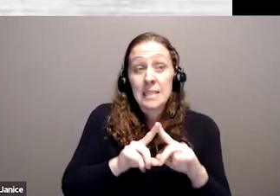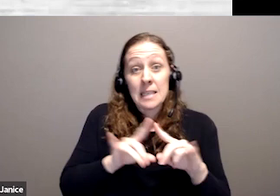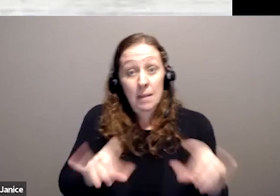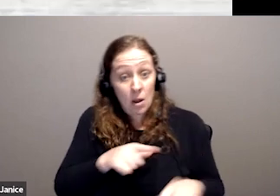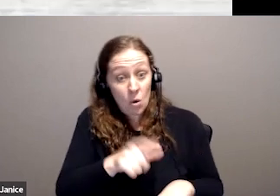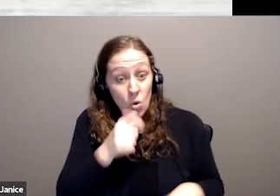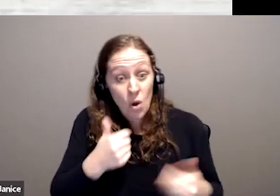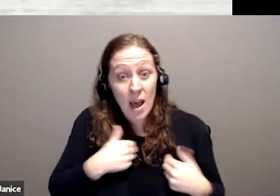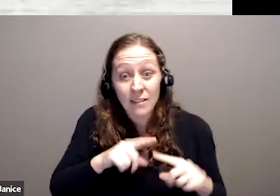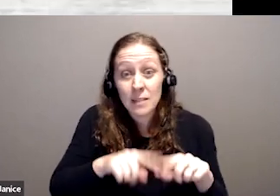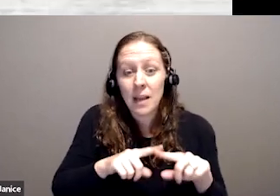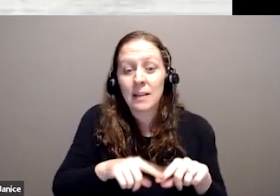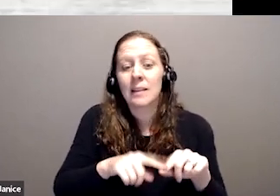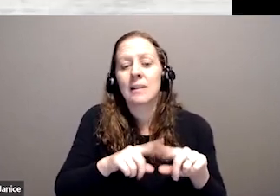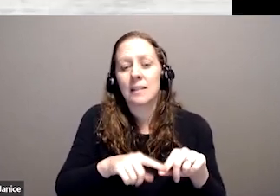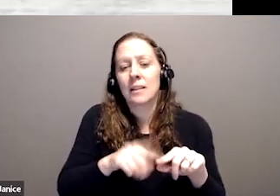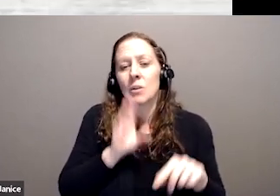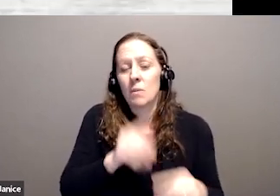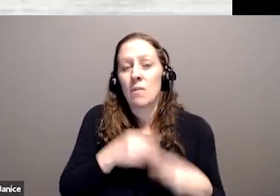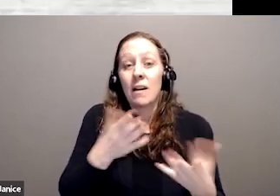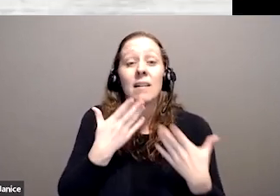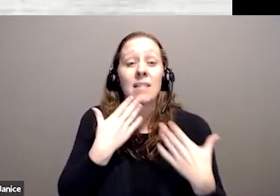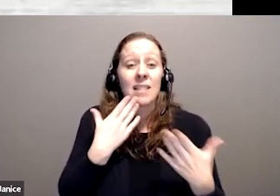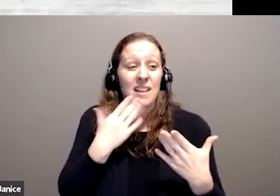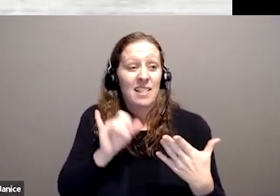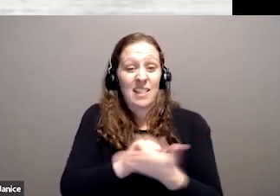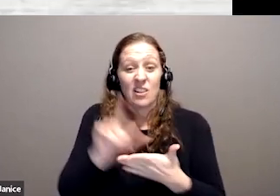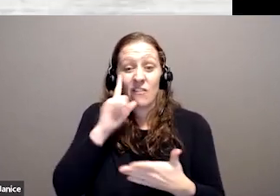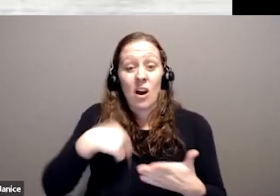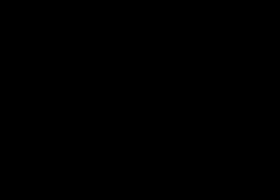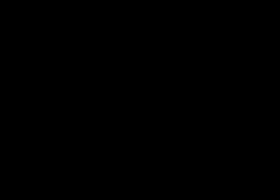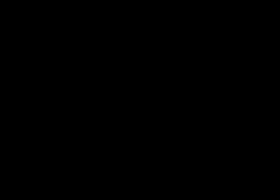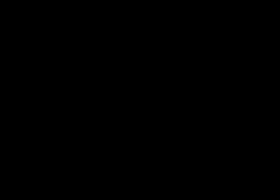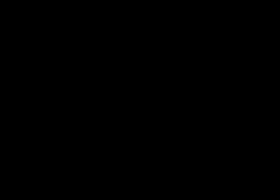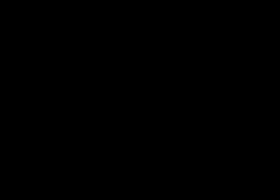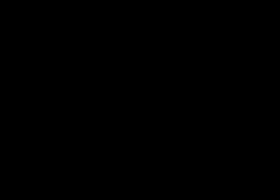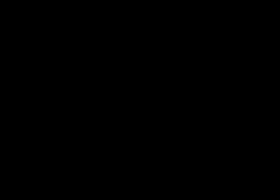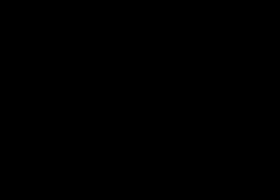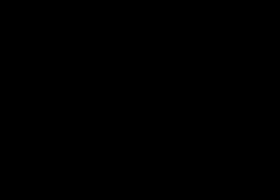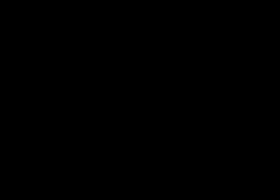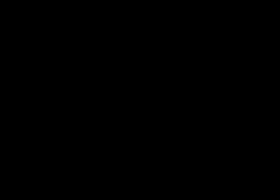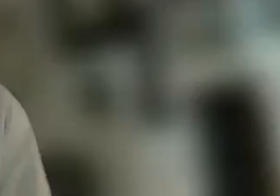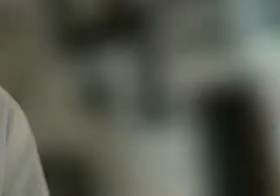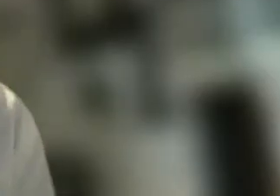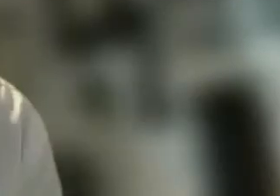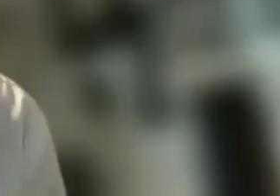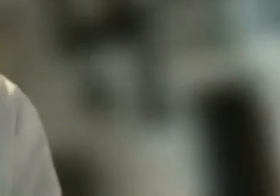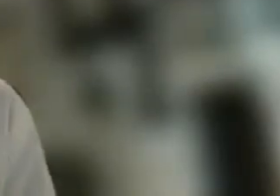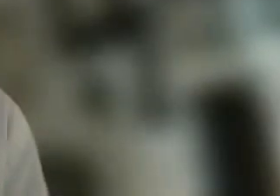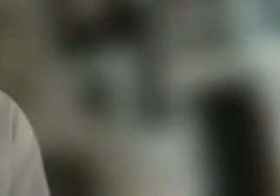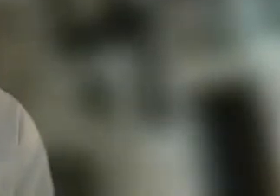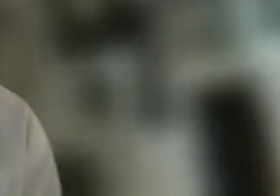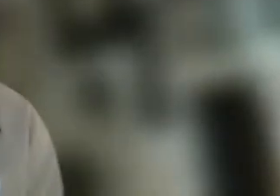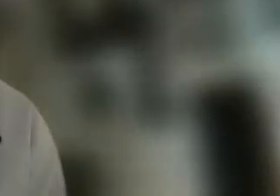that's it for us. Thank you very much. And we'll turn it back over to Jonathan. Thanks. Thanks. Thanks a lot. Jonathan. thank